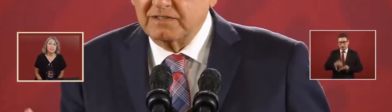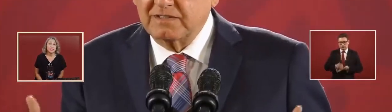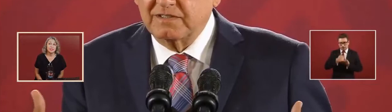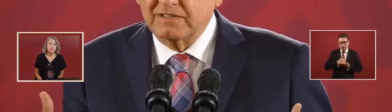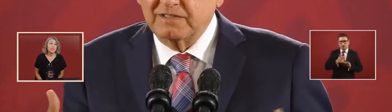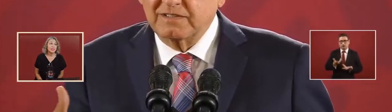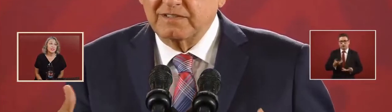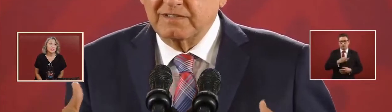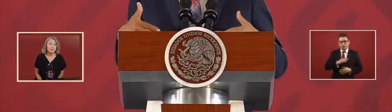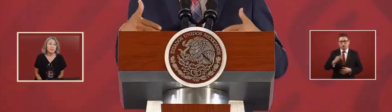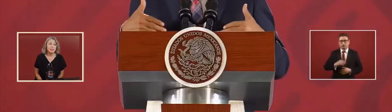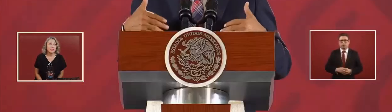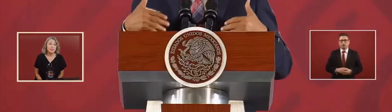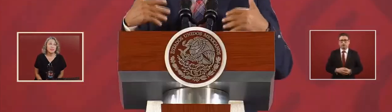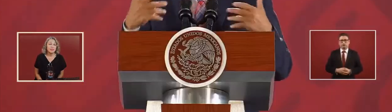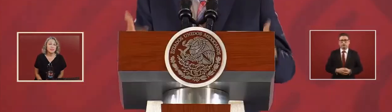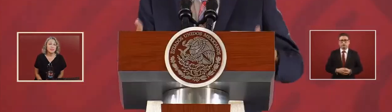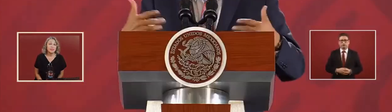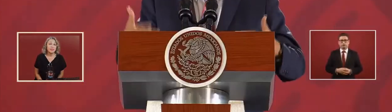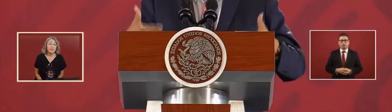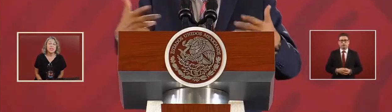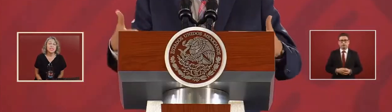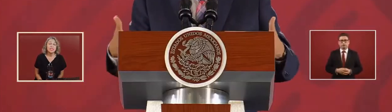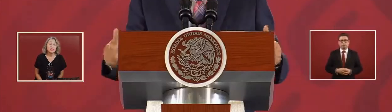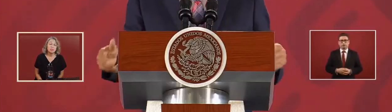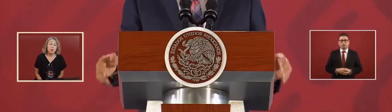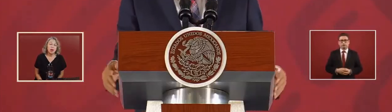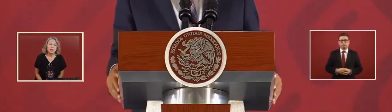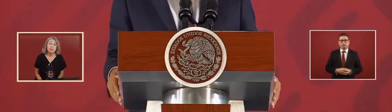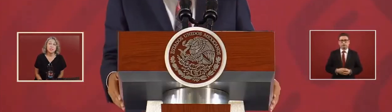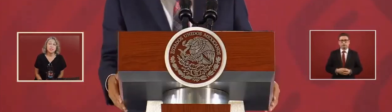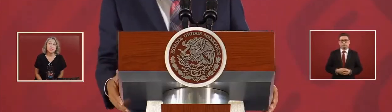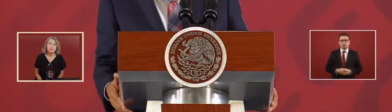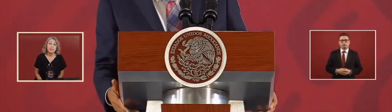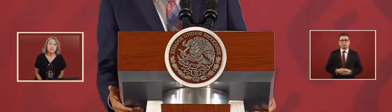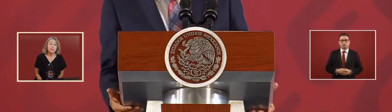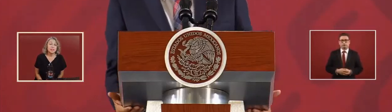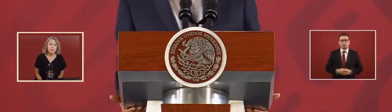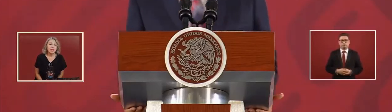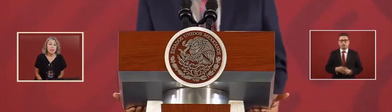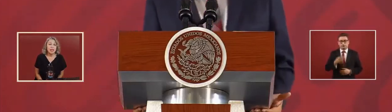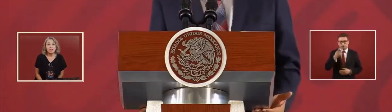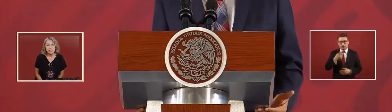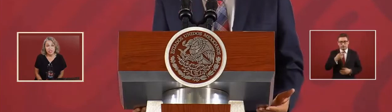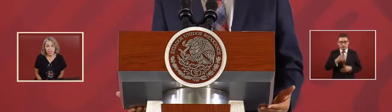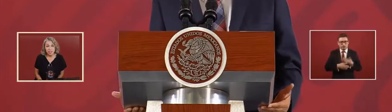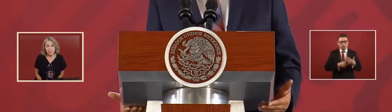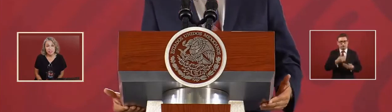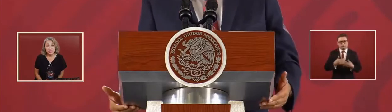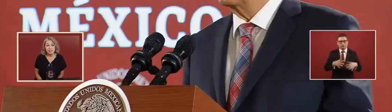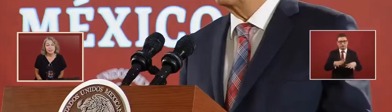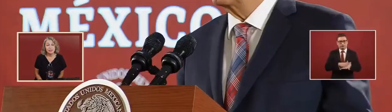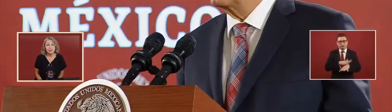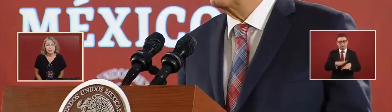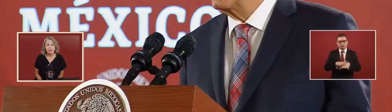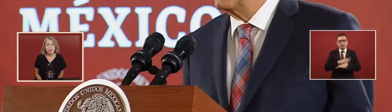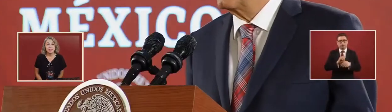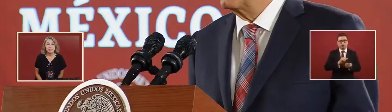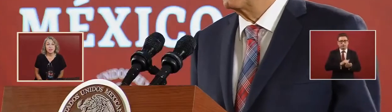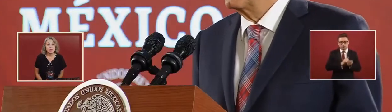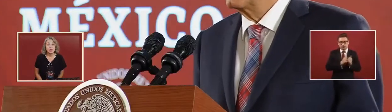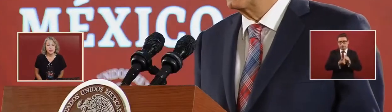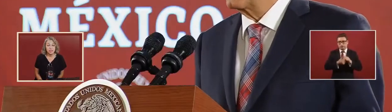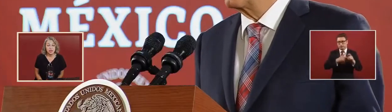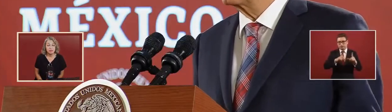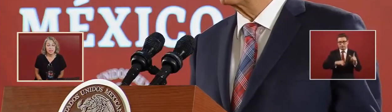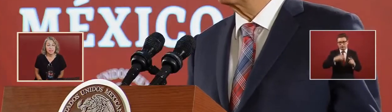This is part of the changes and the transformation of Mexico, of